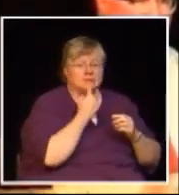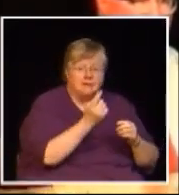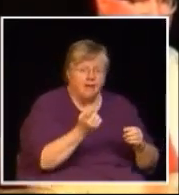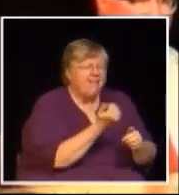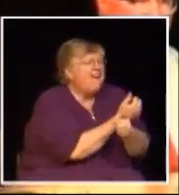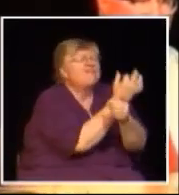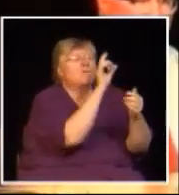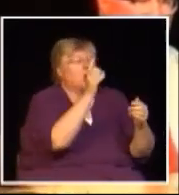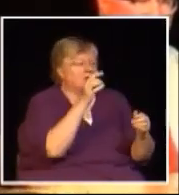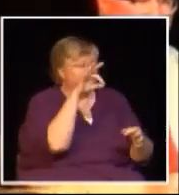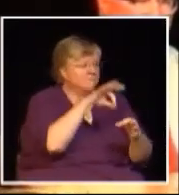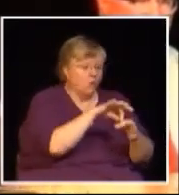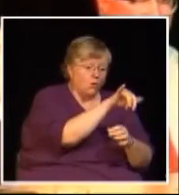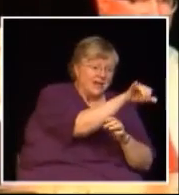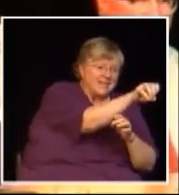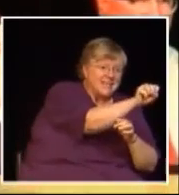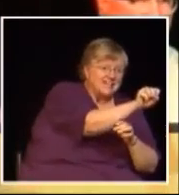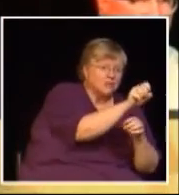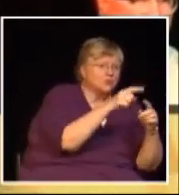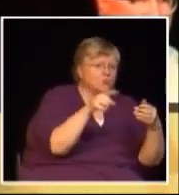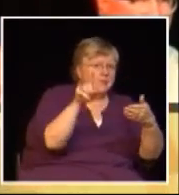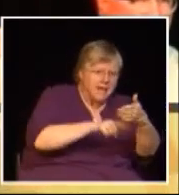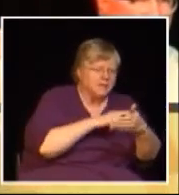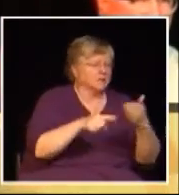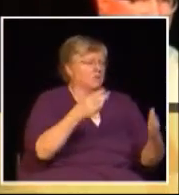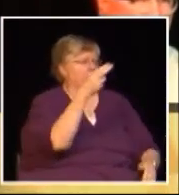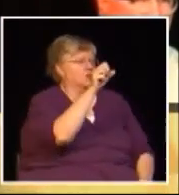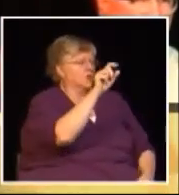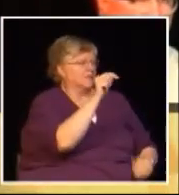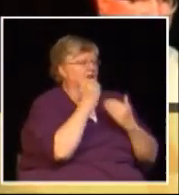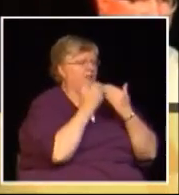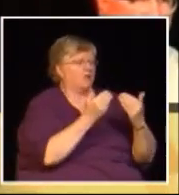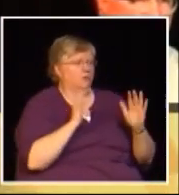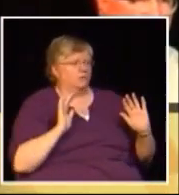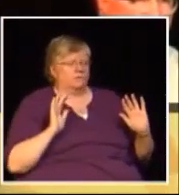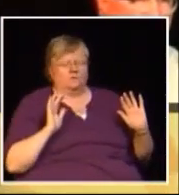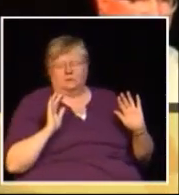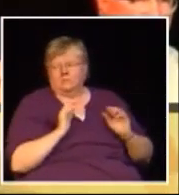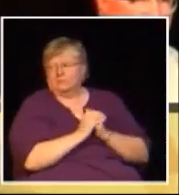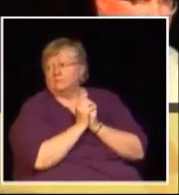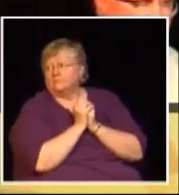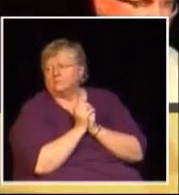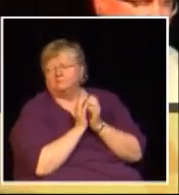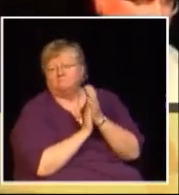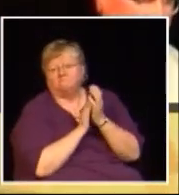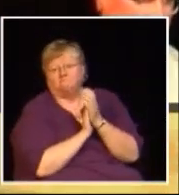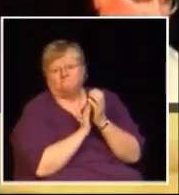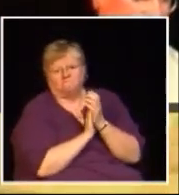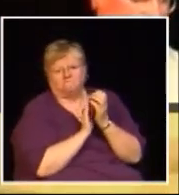neighbors tell your family tell everybody vote yes to extinguish the HST thank you